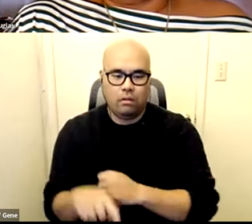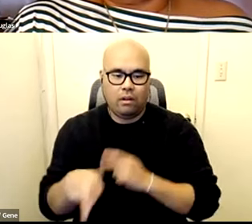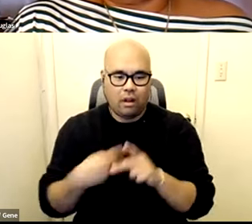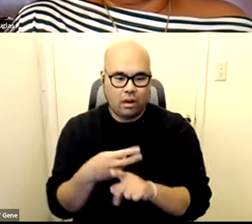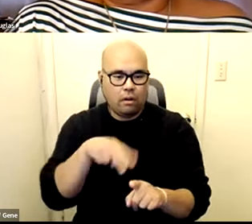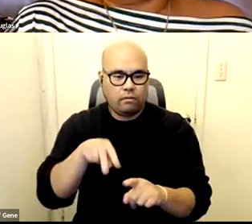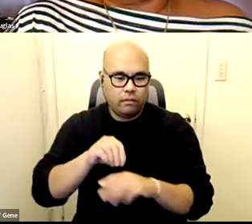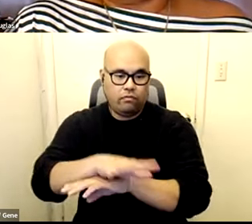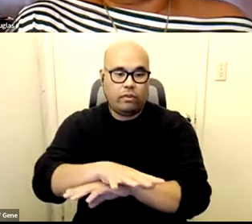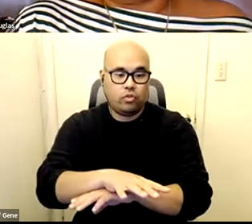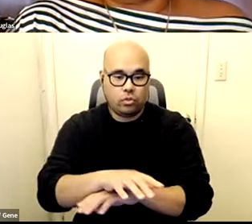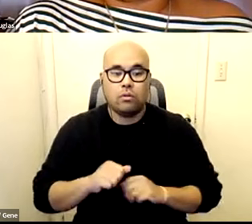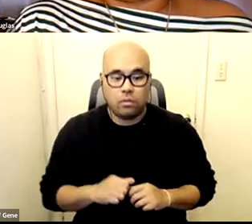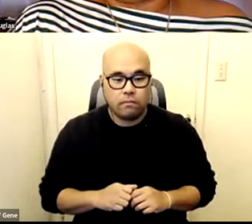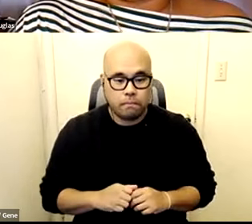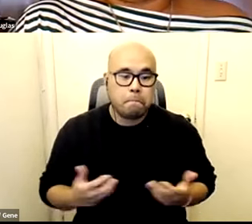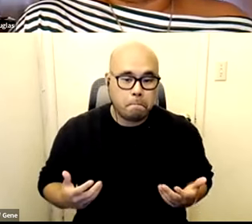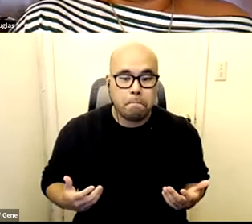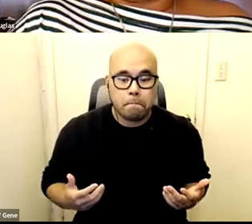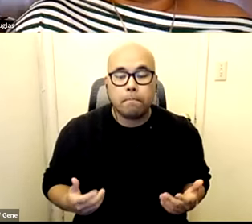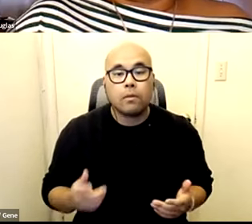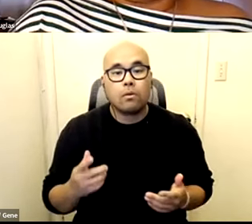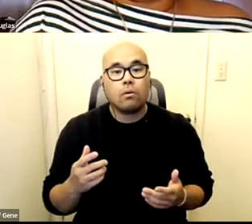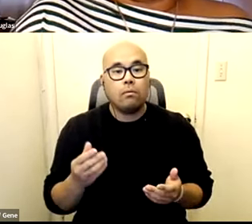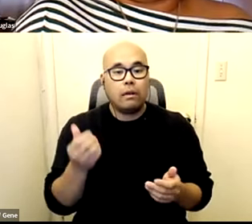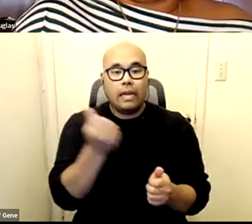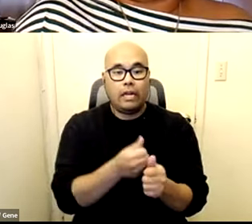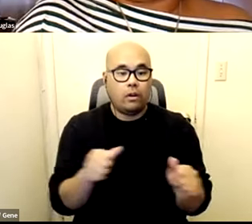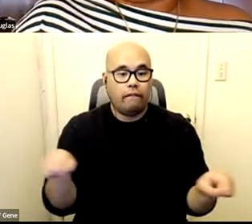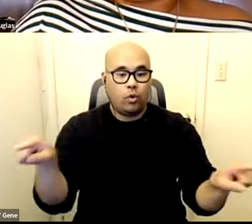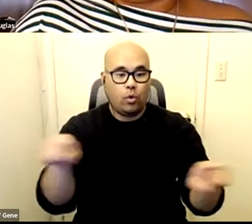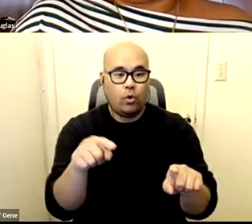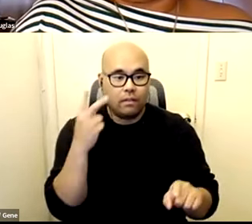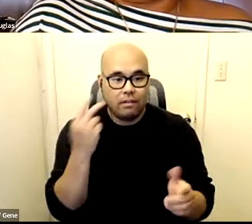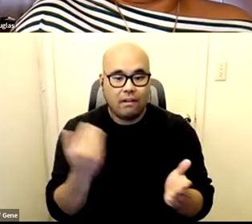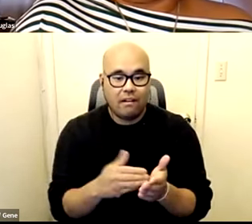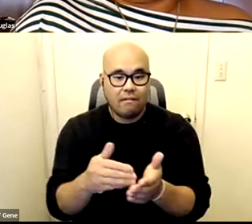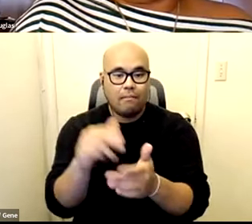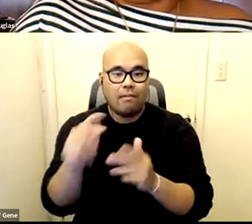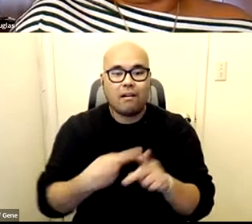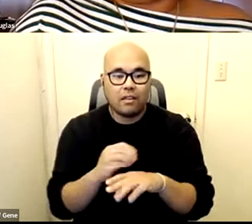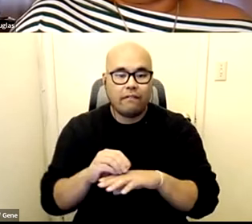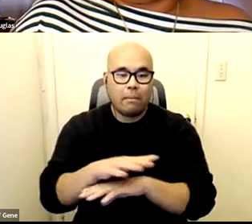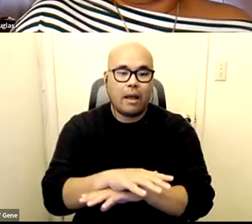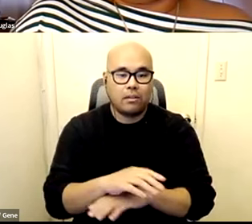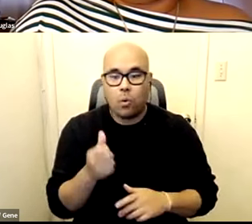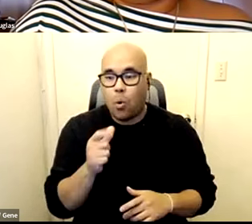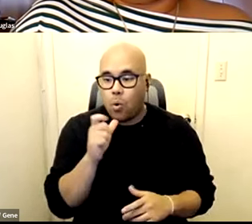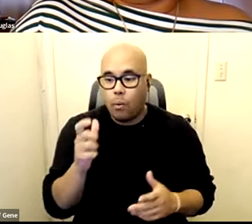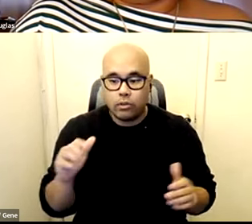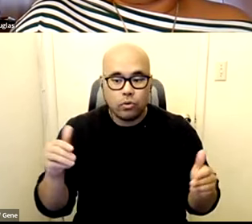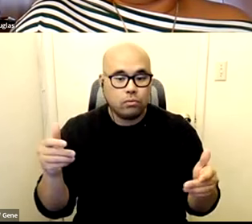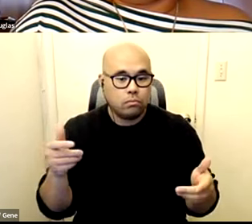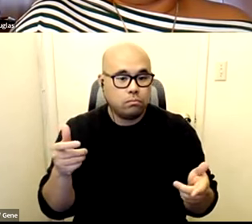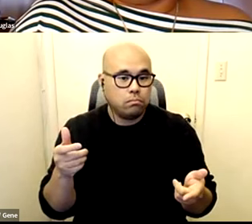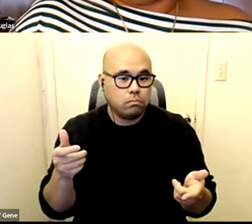And I'll open it, I think this is, you know, one where each one of you are seeing over and over again these sorts of impacts. So whoever wants to jump in